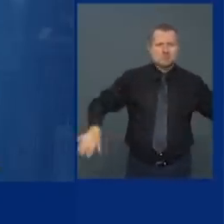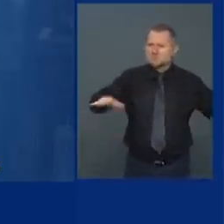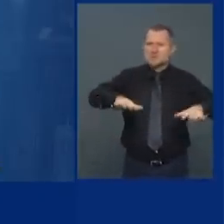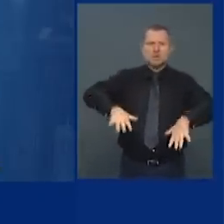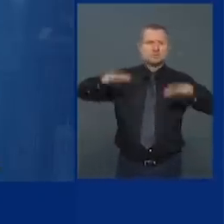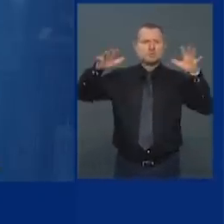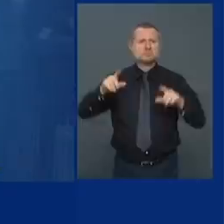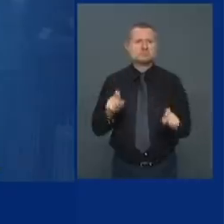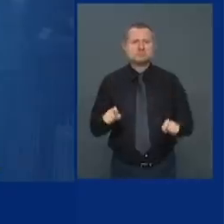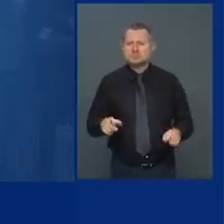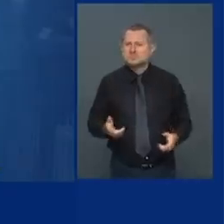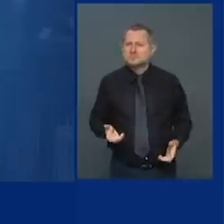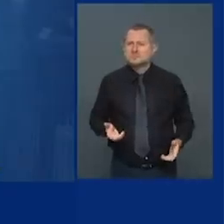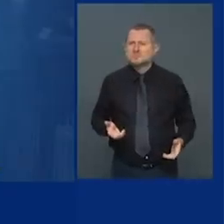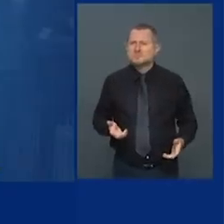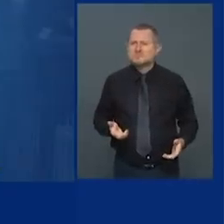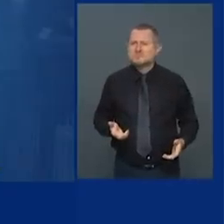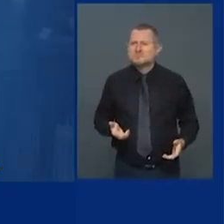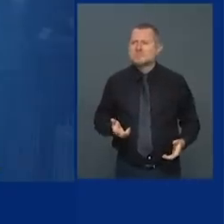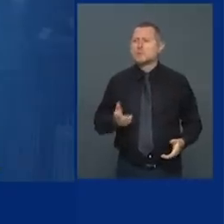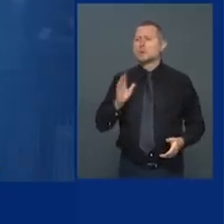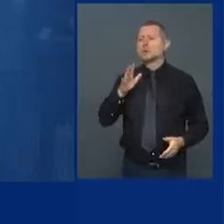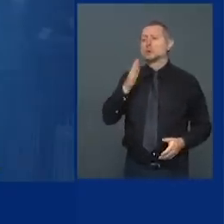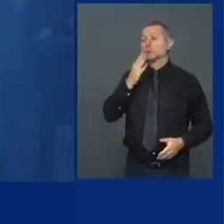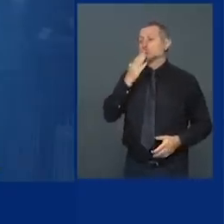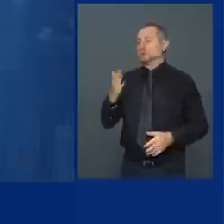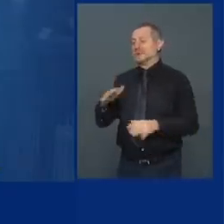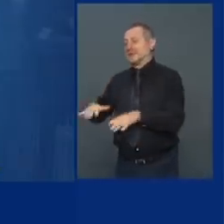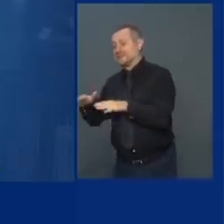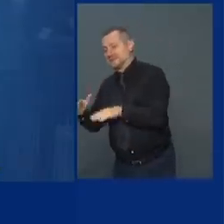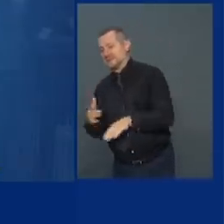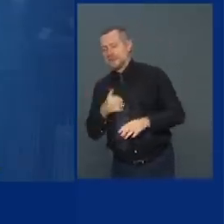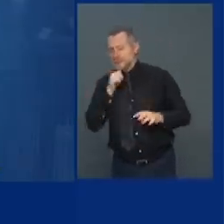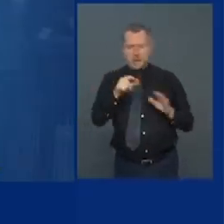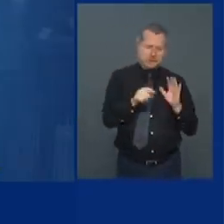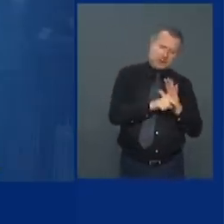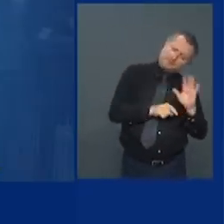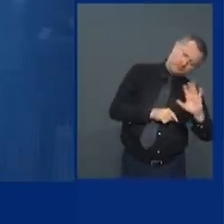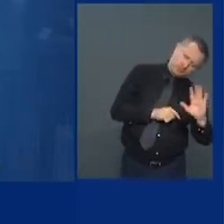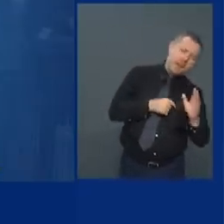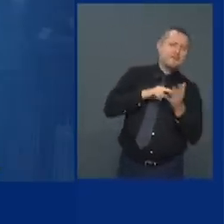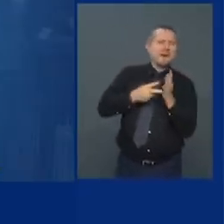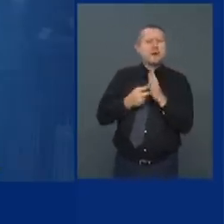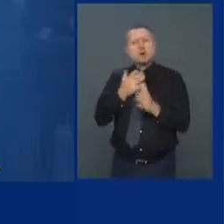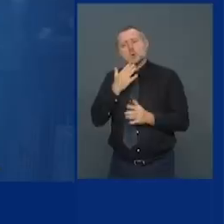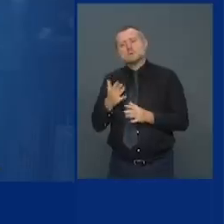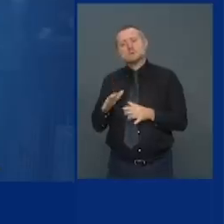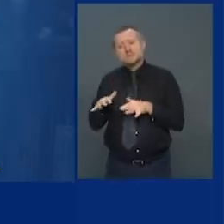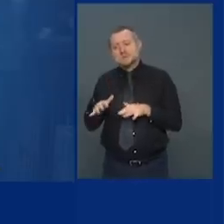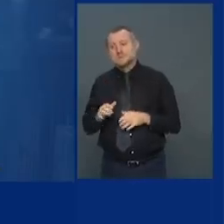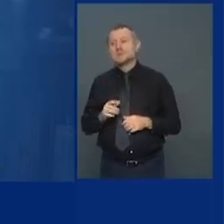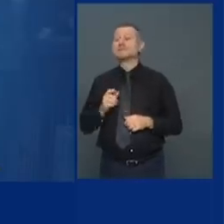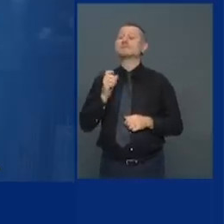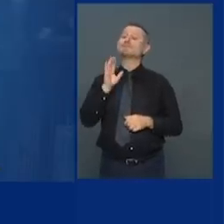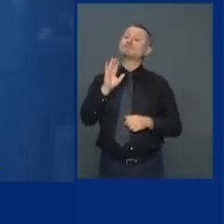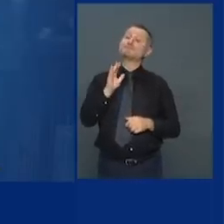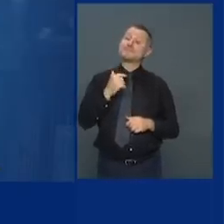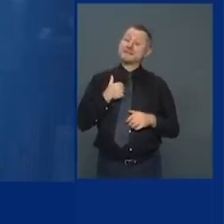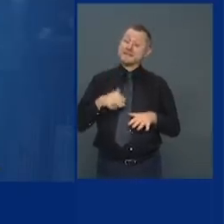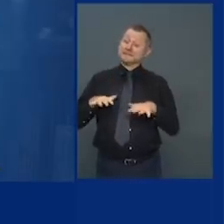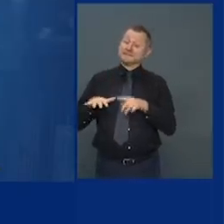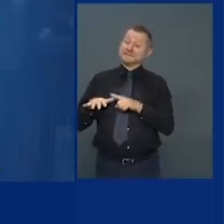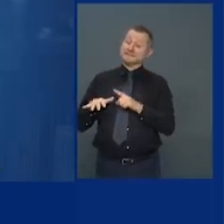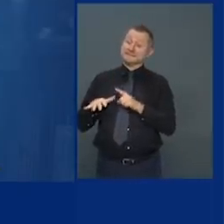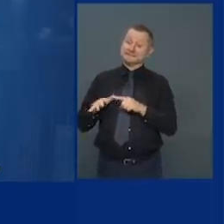Constructive anxiety, not negative anxiety. But the anxiety is the body's way of